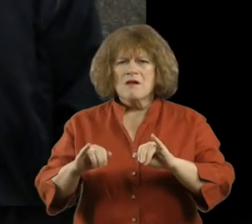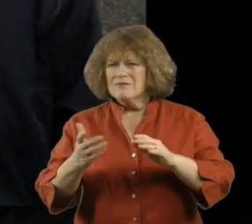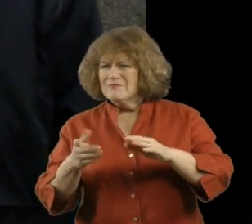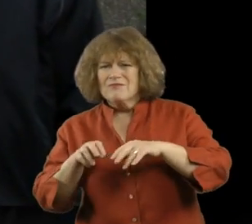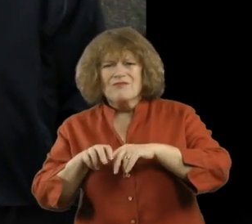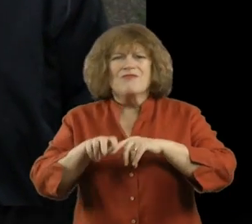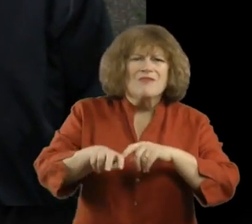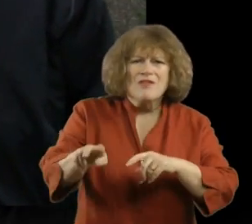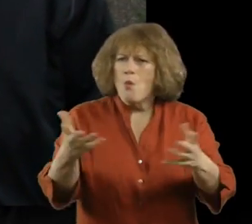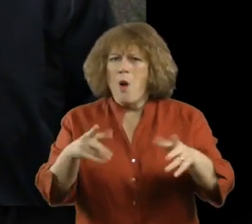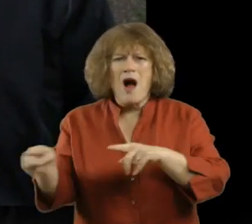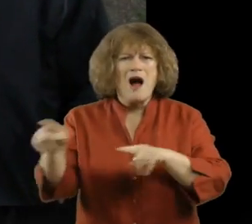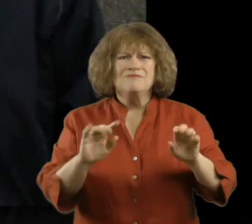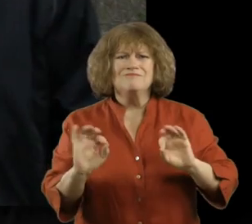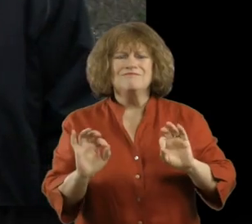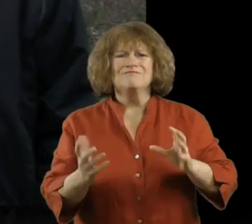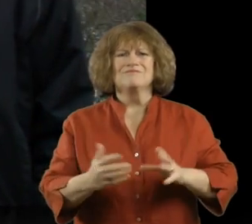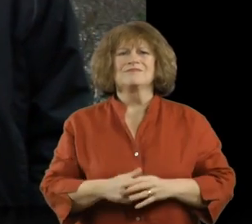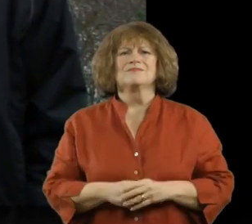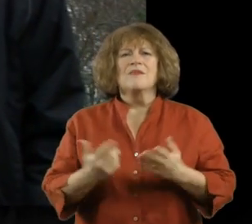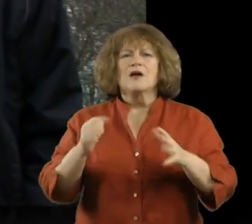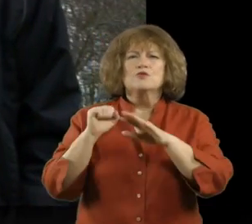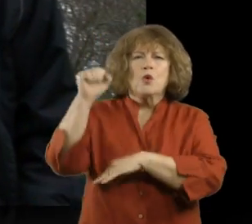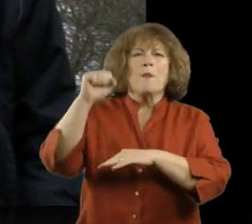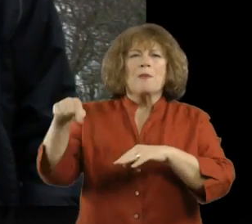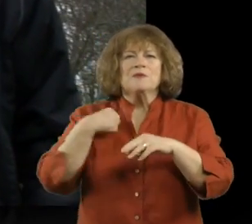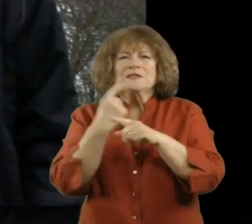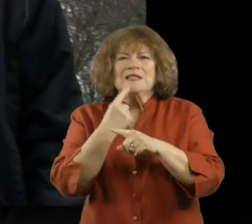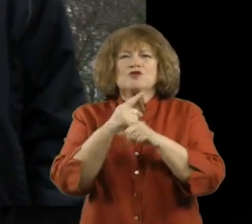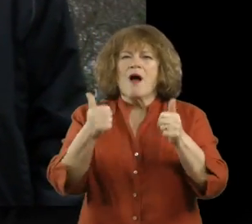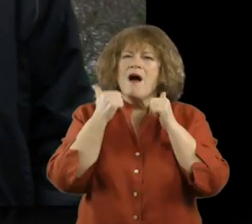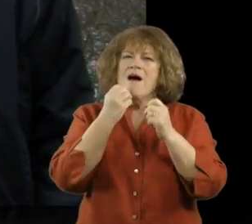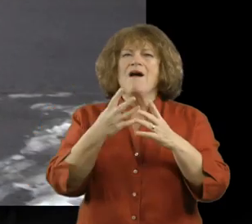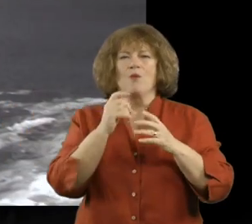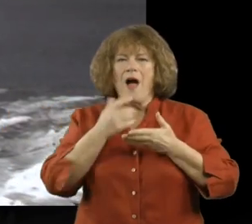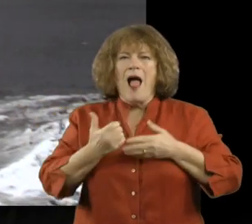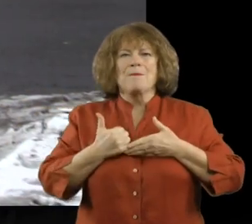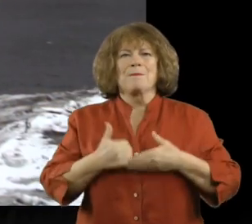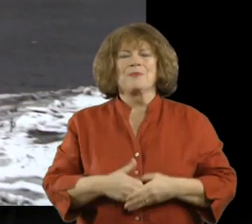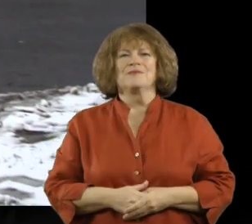Oh no, there is no place to cross. Super Steve, our teacher will help us cross the road.